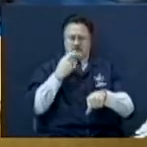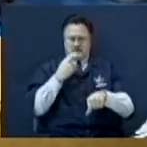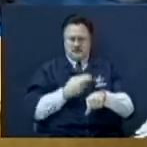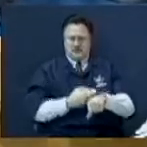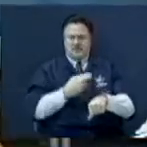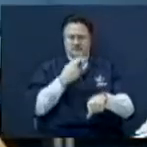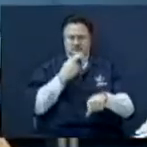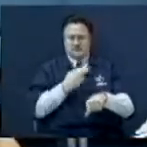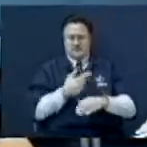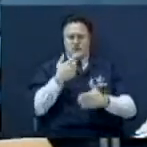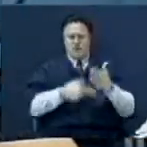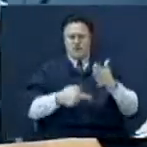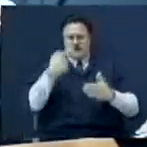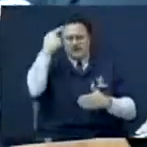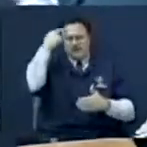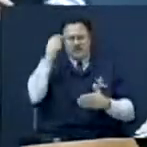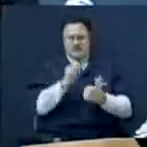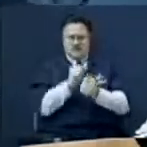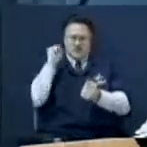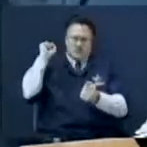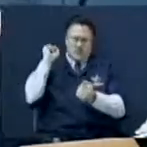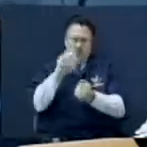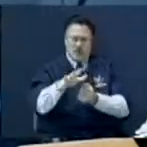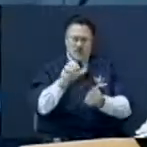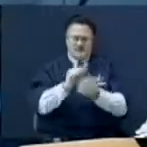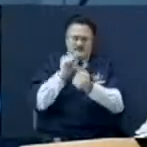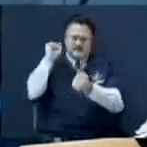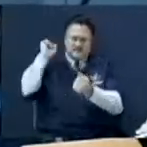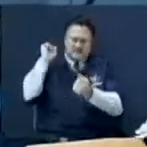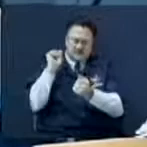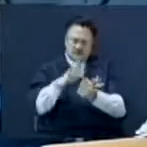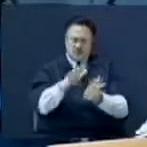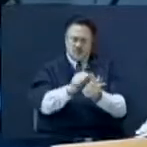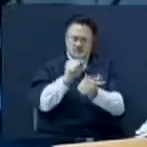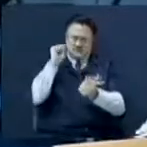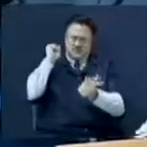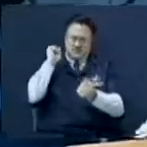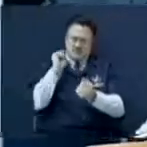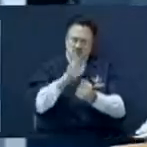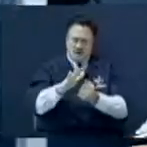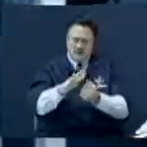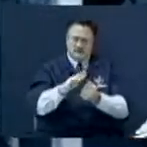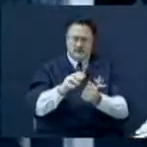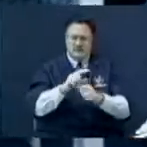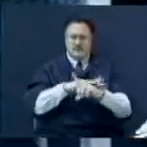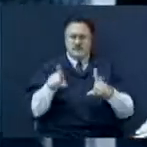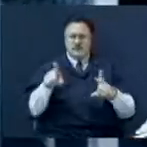Well, you think when they start pulling them rocks at you, Stephen, the Bible said him being full of the Holy Ghost.